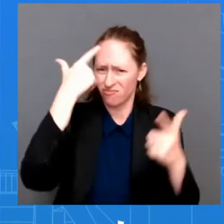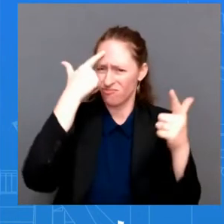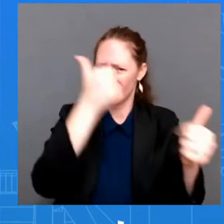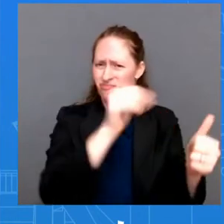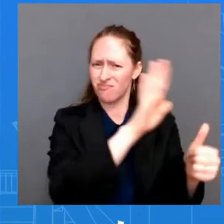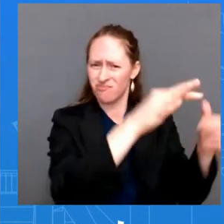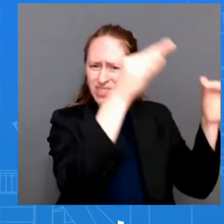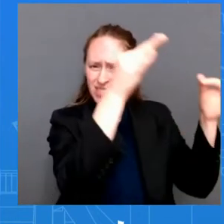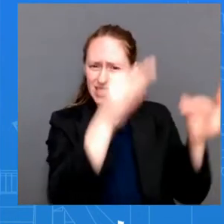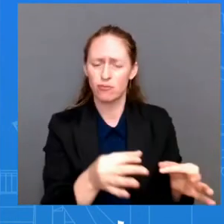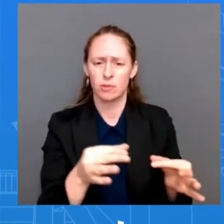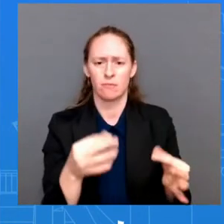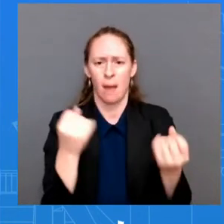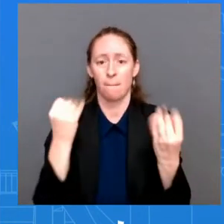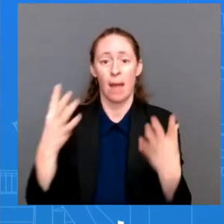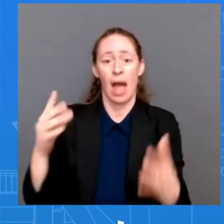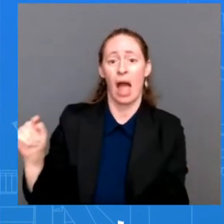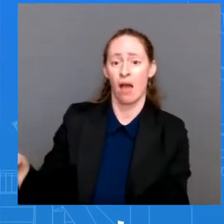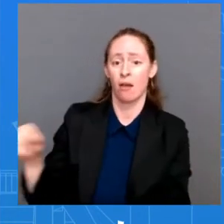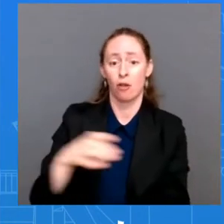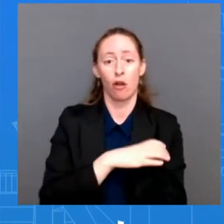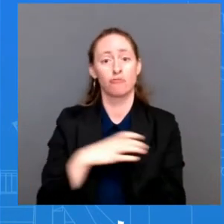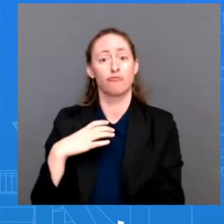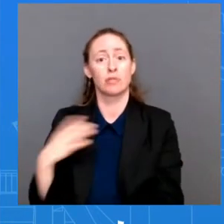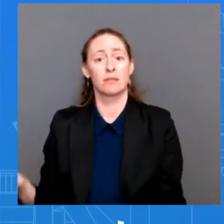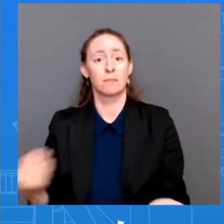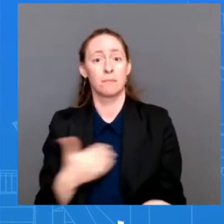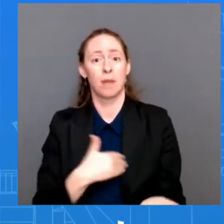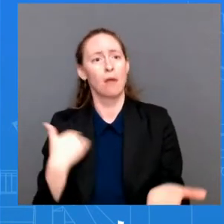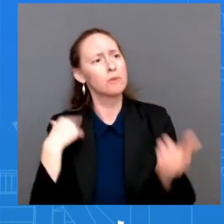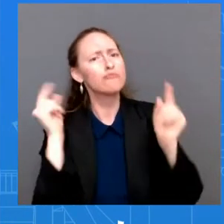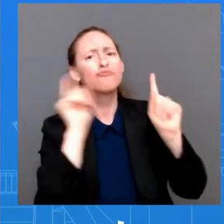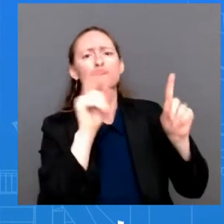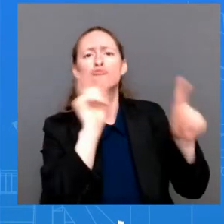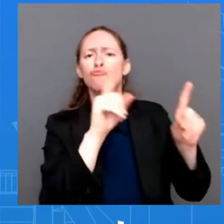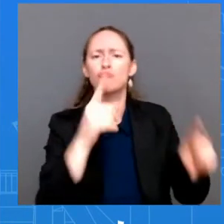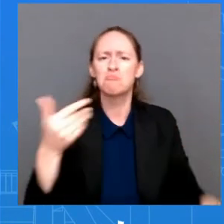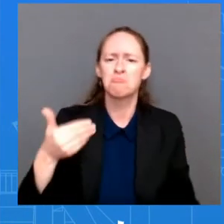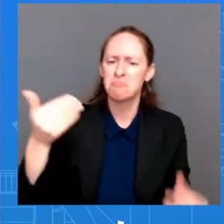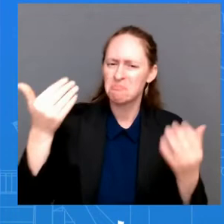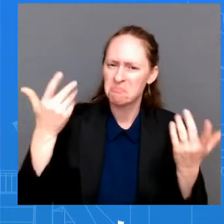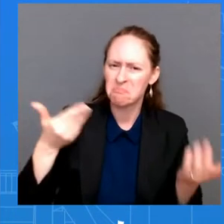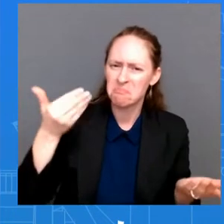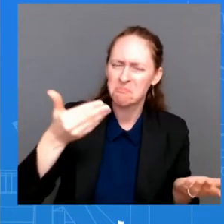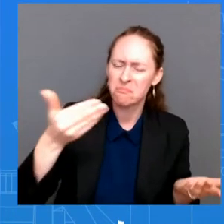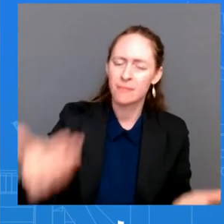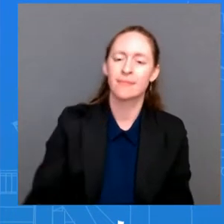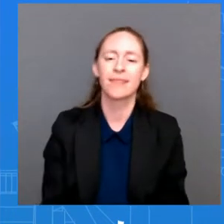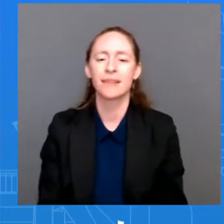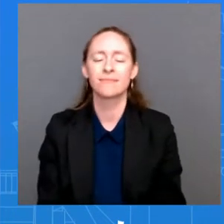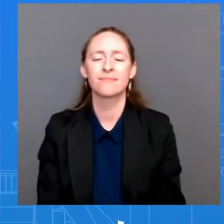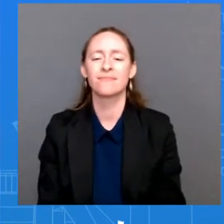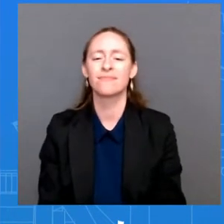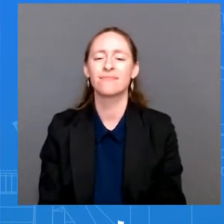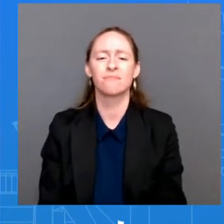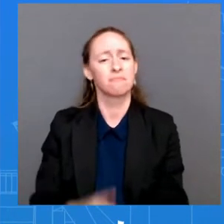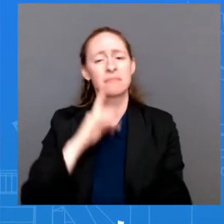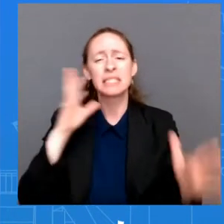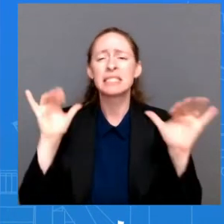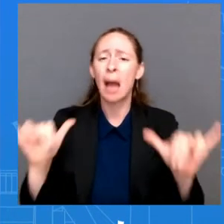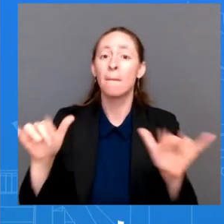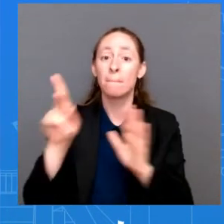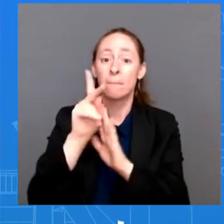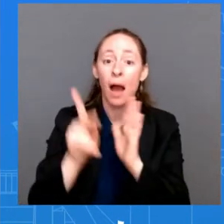The world has seen the United States government be very clear that nothing has changed. Nothing has changed about our one China